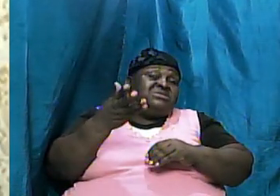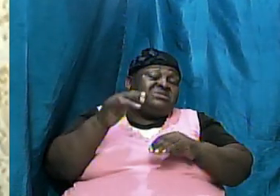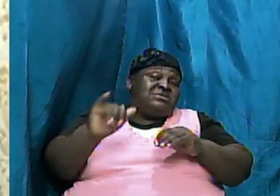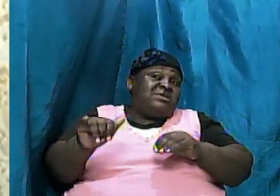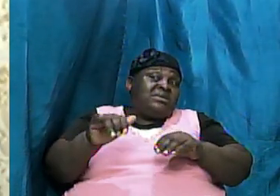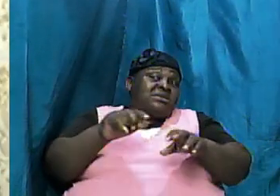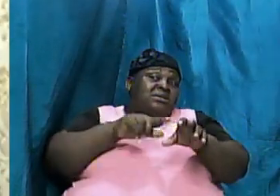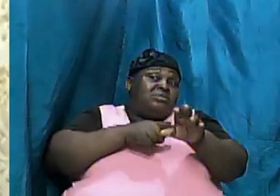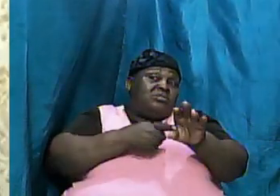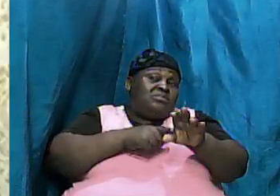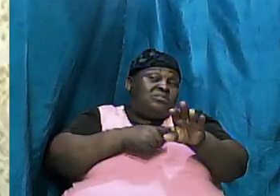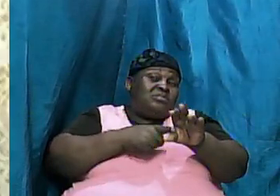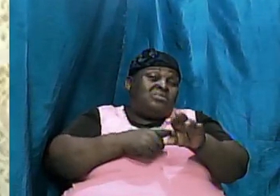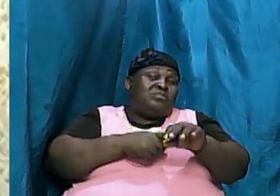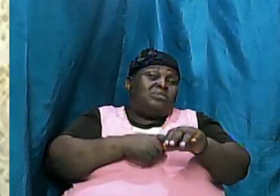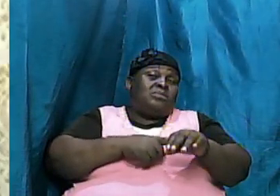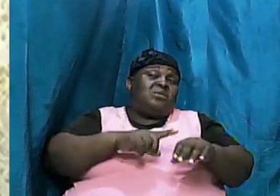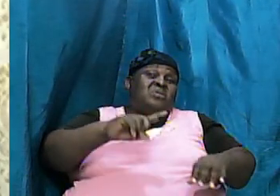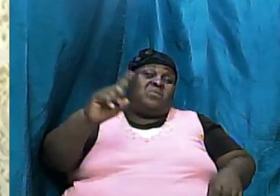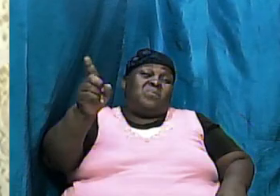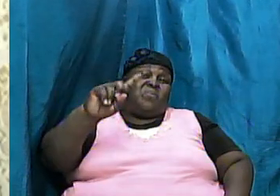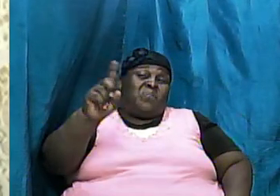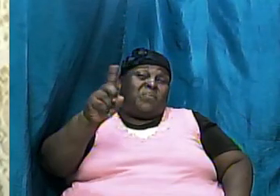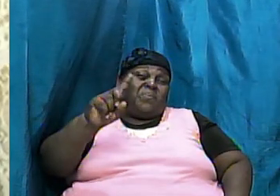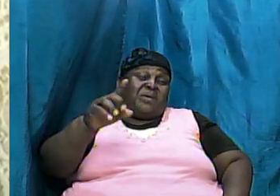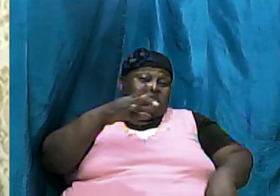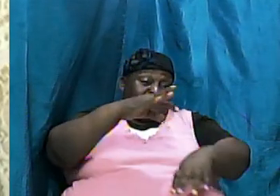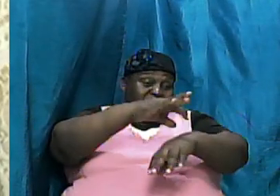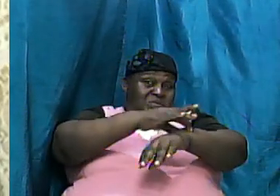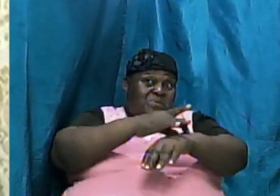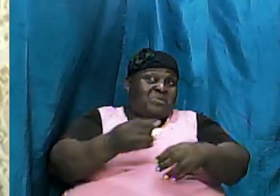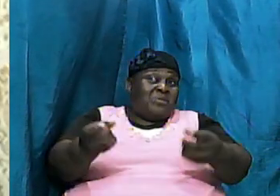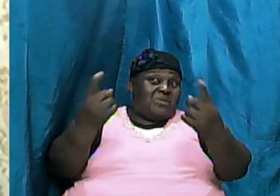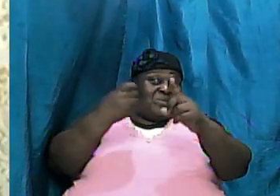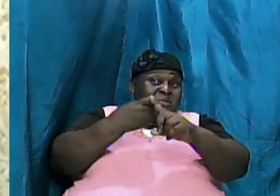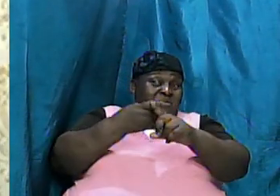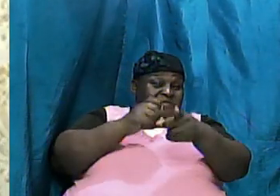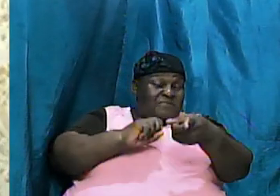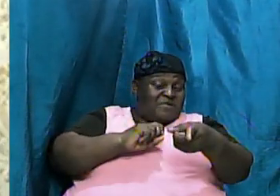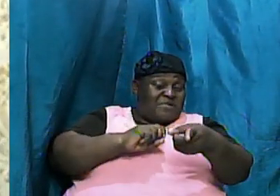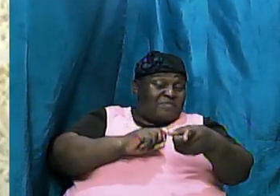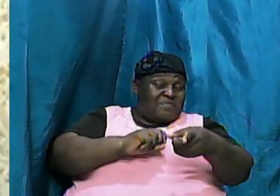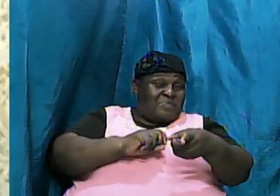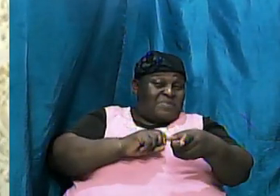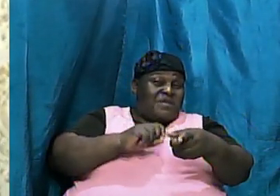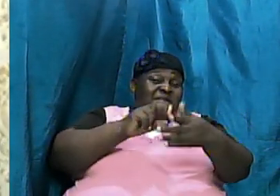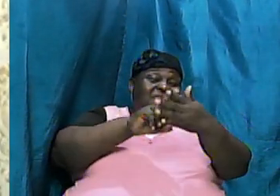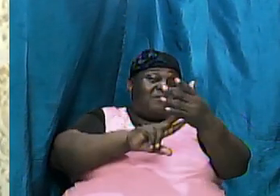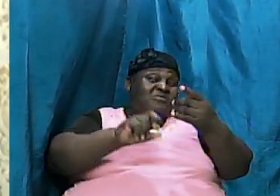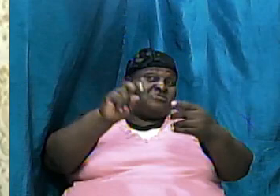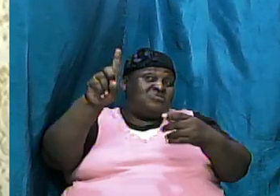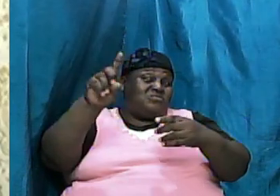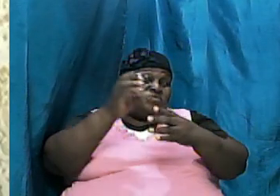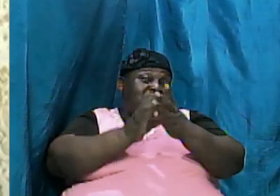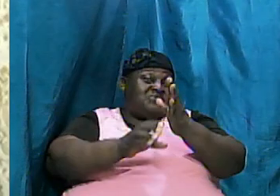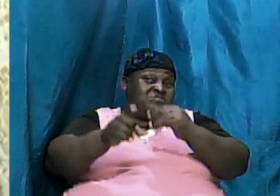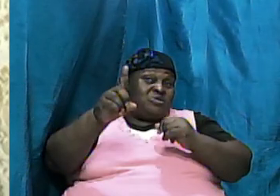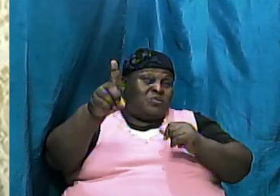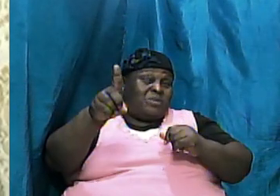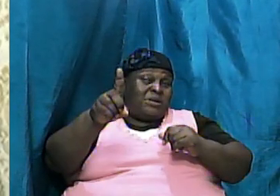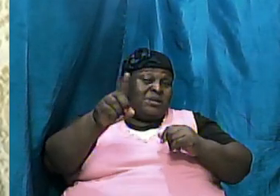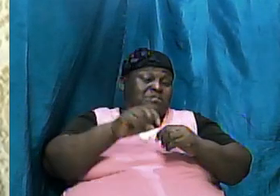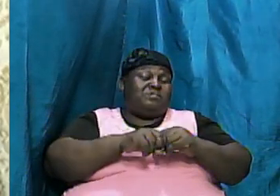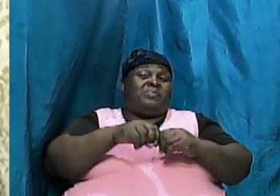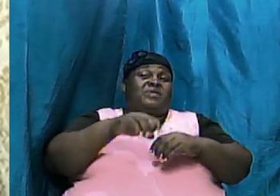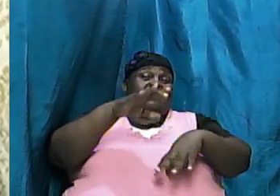where did it come from in verse 2 of chapter 1 it is saying that the